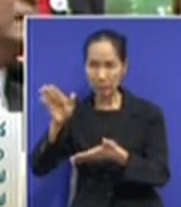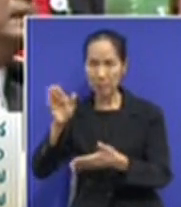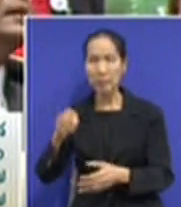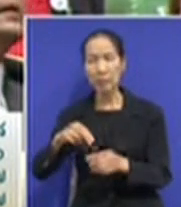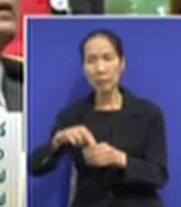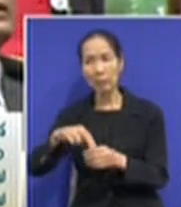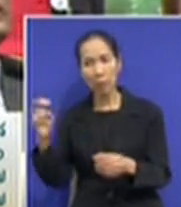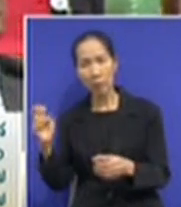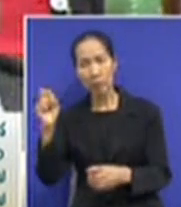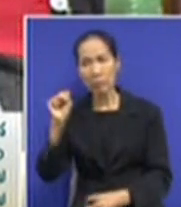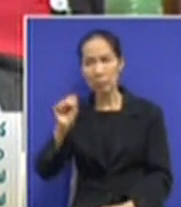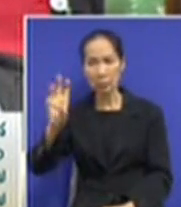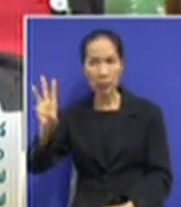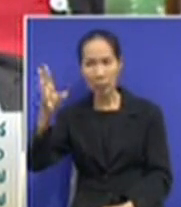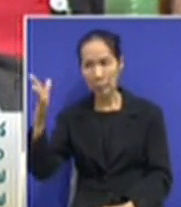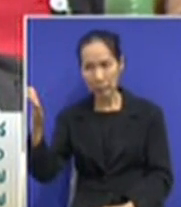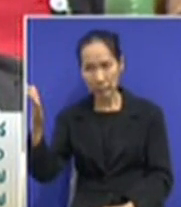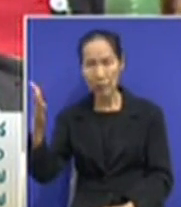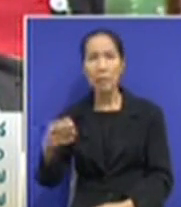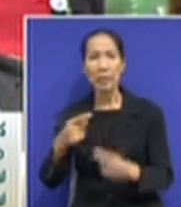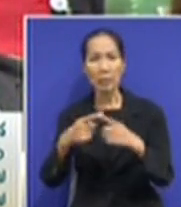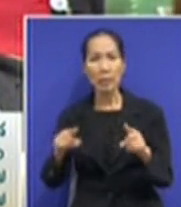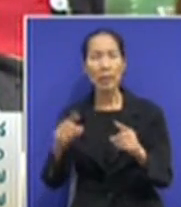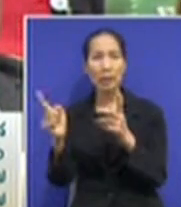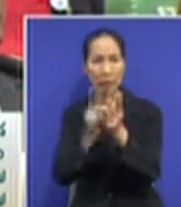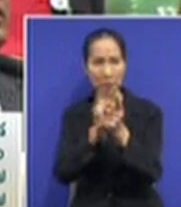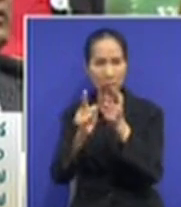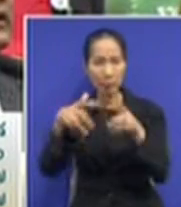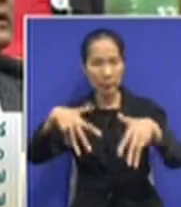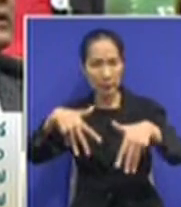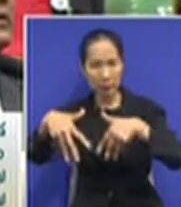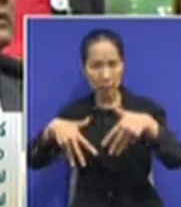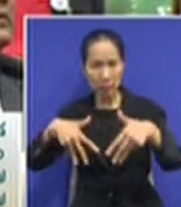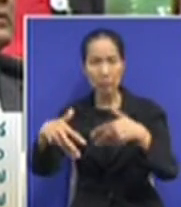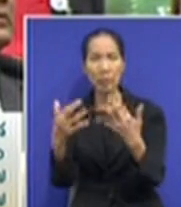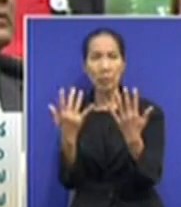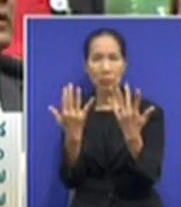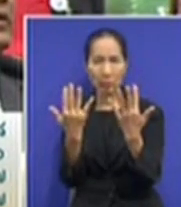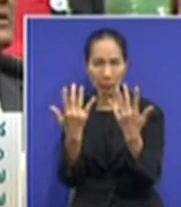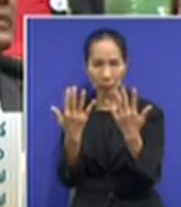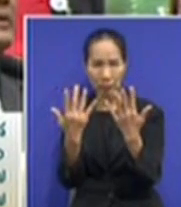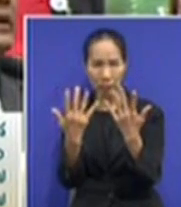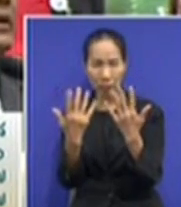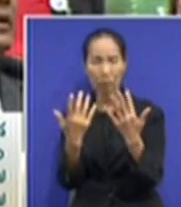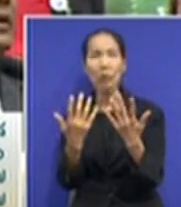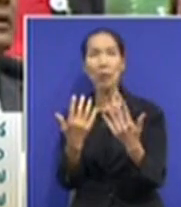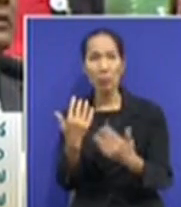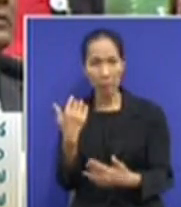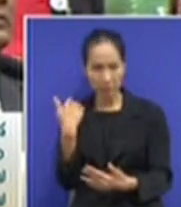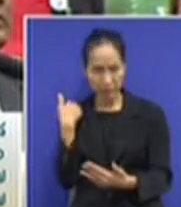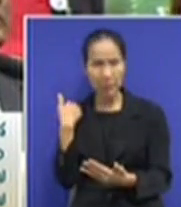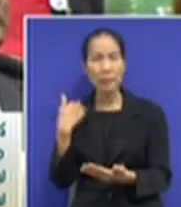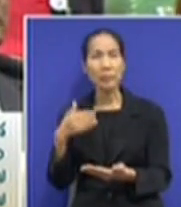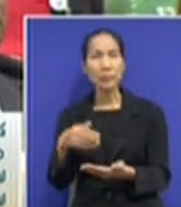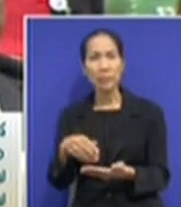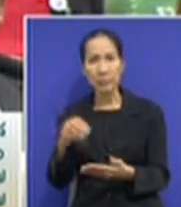But the question is, when the debate will be finished and then the vote will start to elect